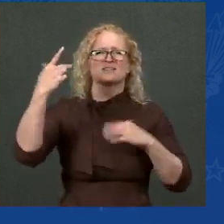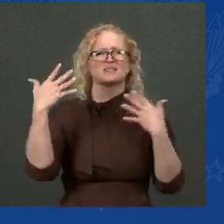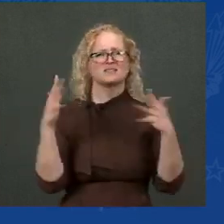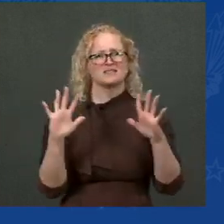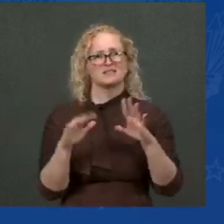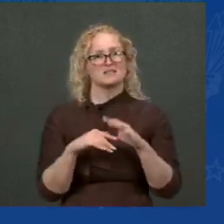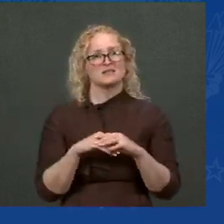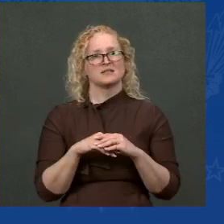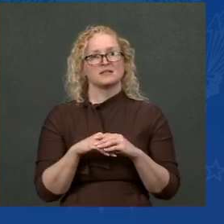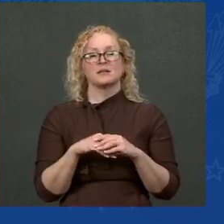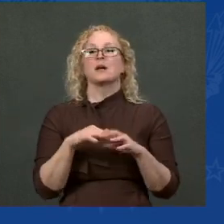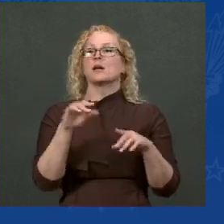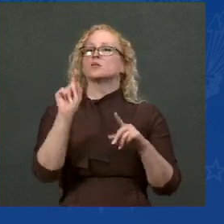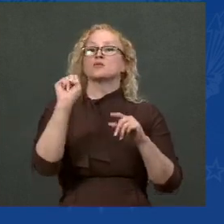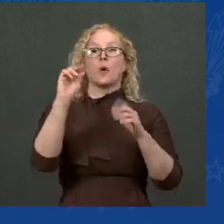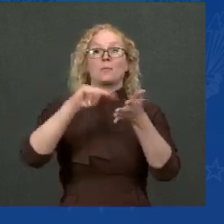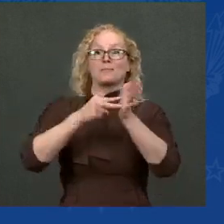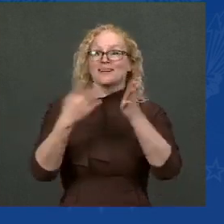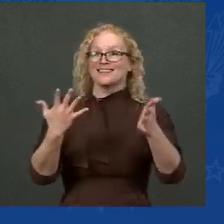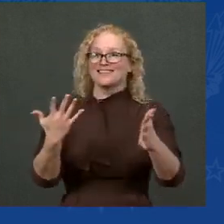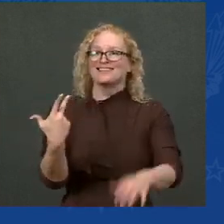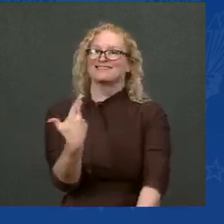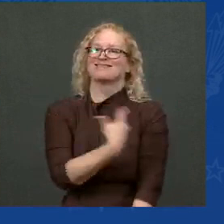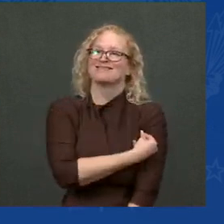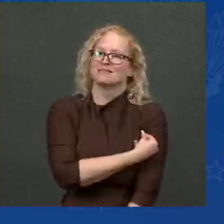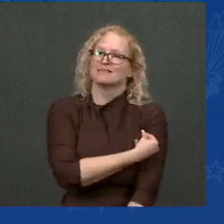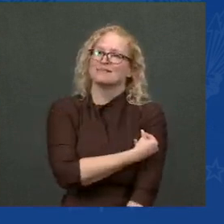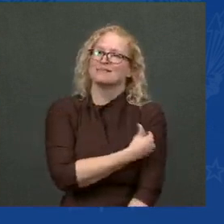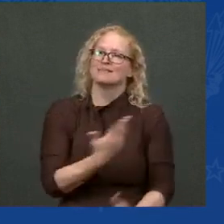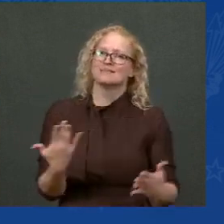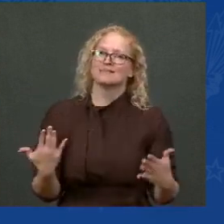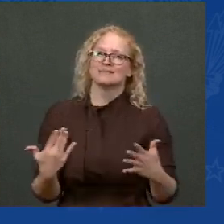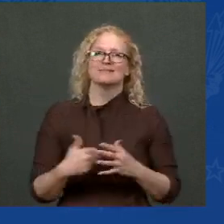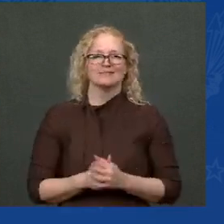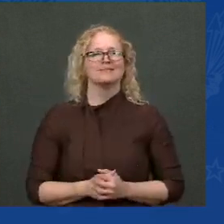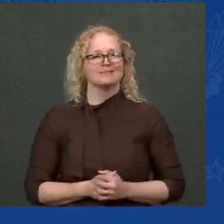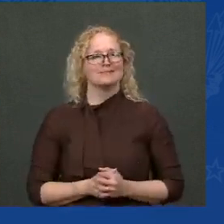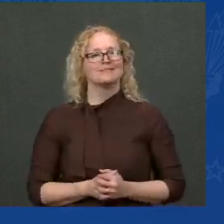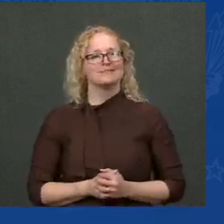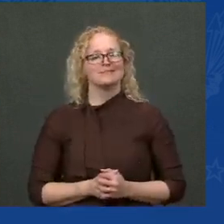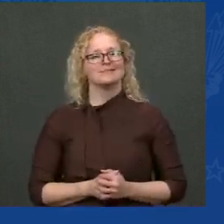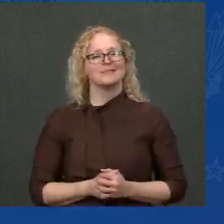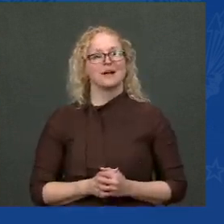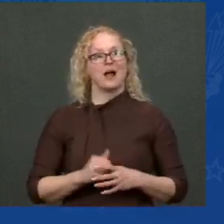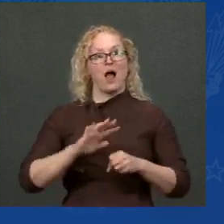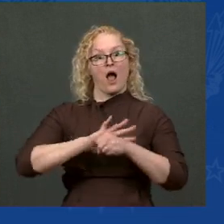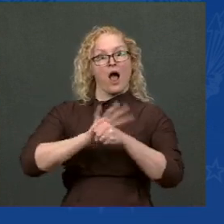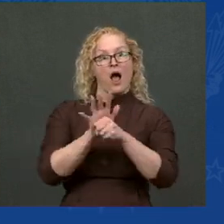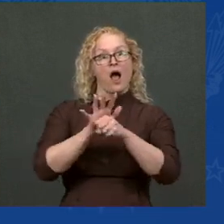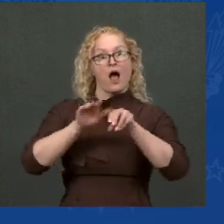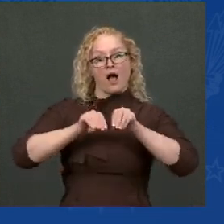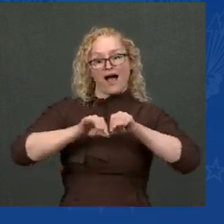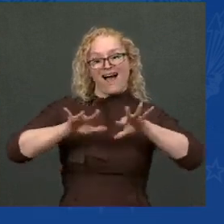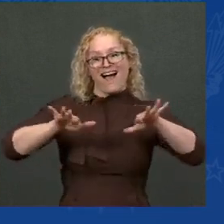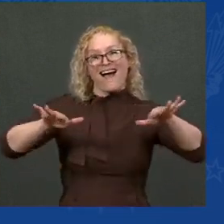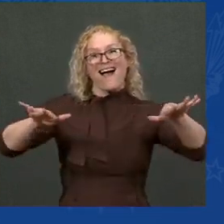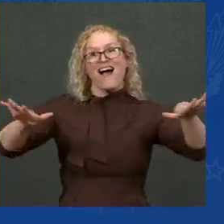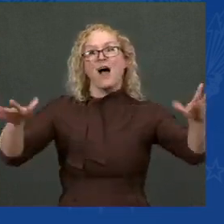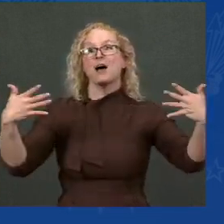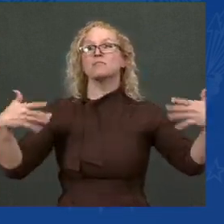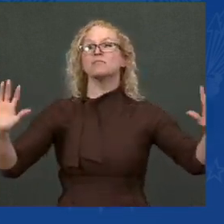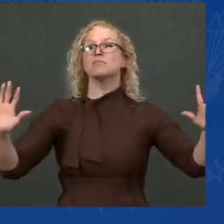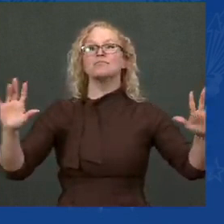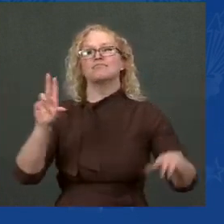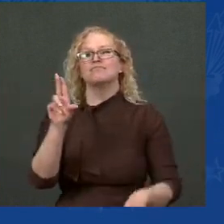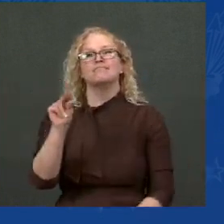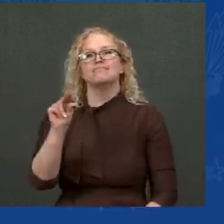The pandemic is not yet behind us. But within this week's announcements, vaccines for kids, more adults getting vaccinated,